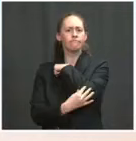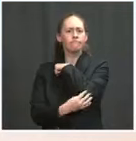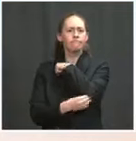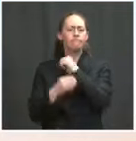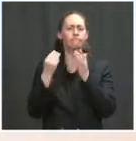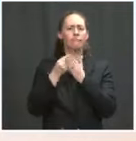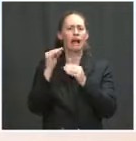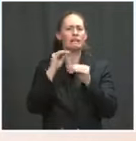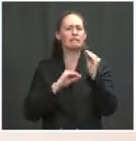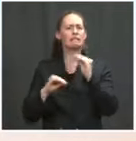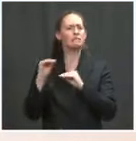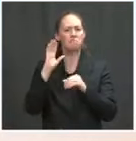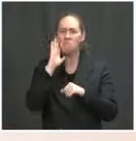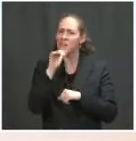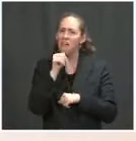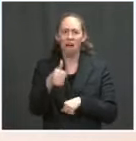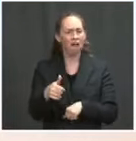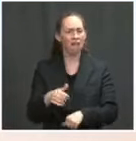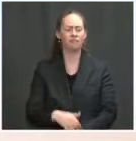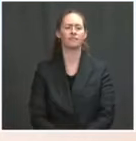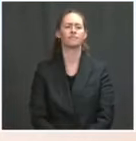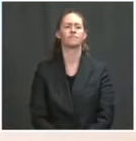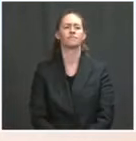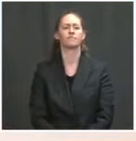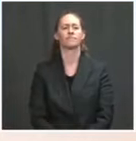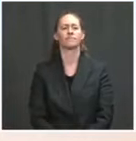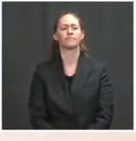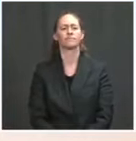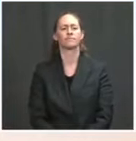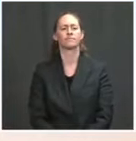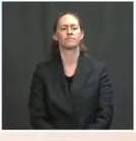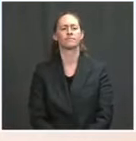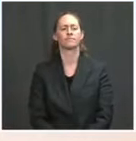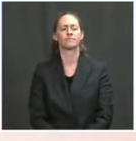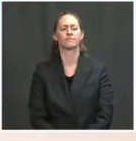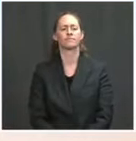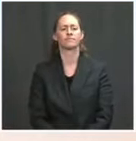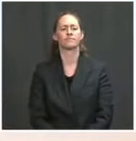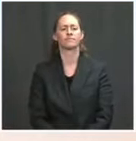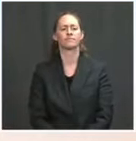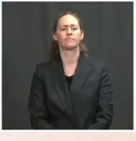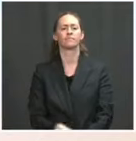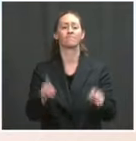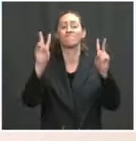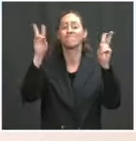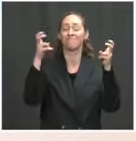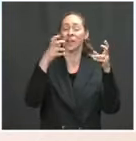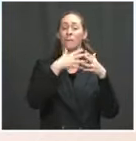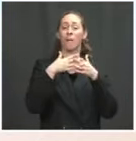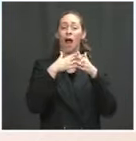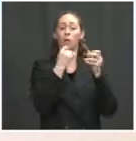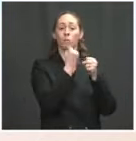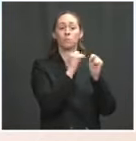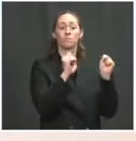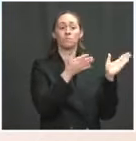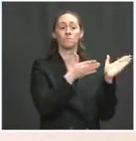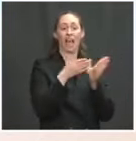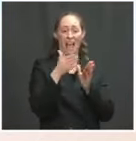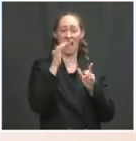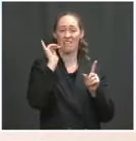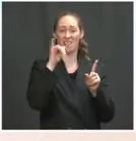Rescue Plan was enacted, hunger in the United States was at 14 percent of our population, which was an incredibly high number.